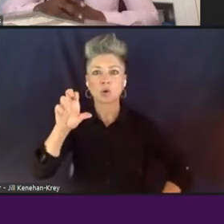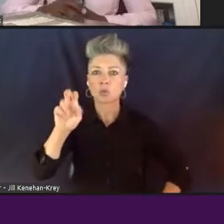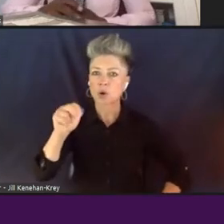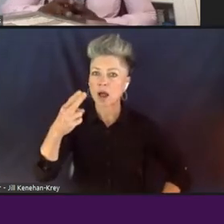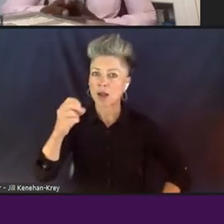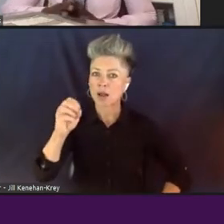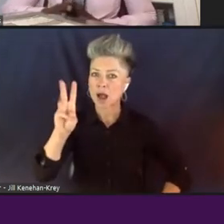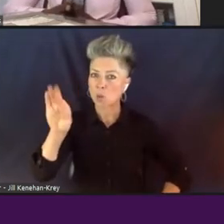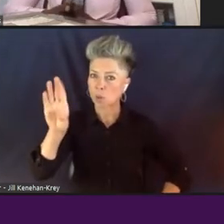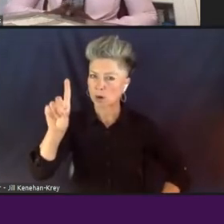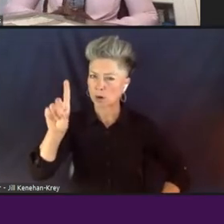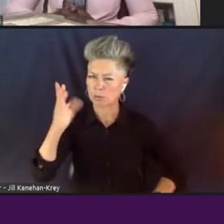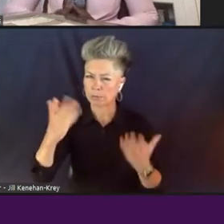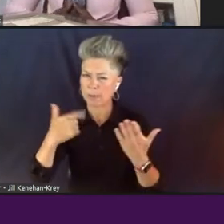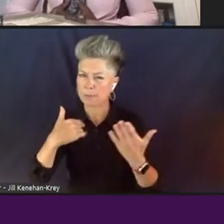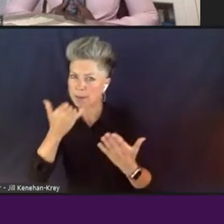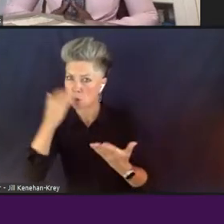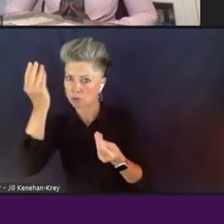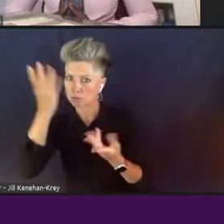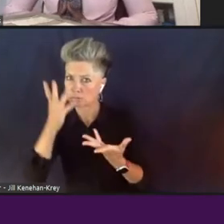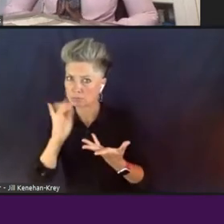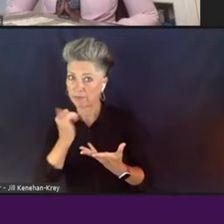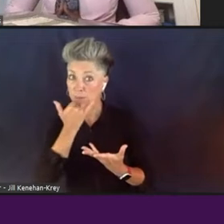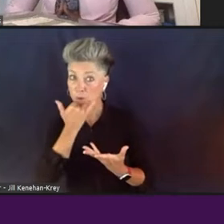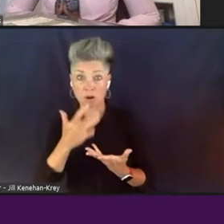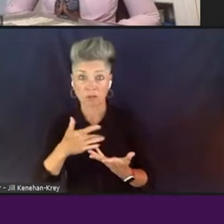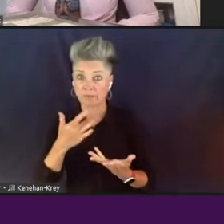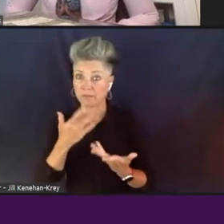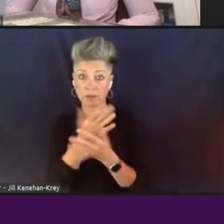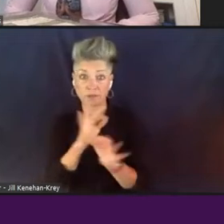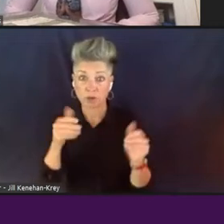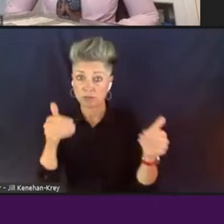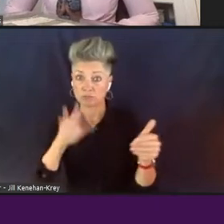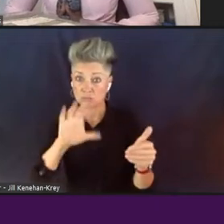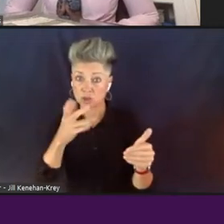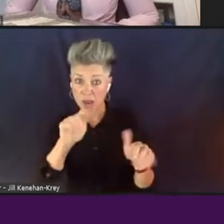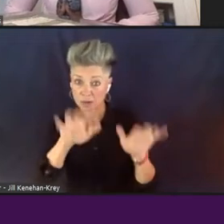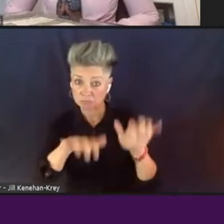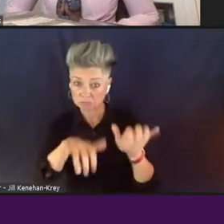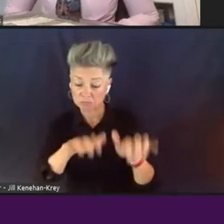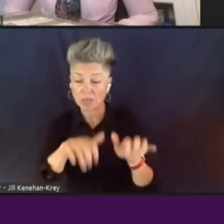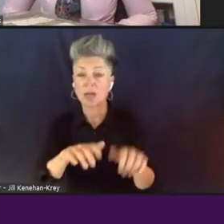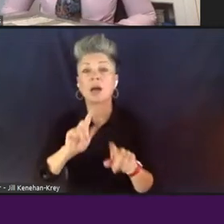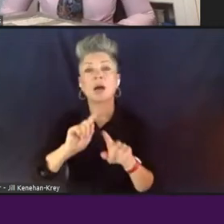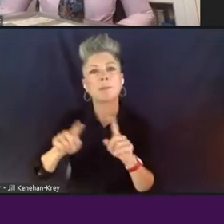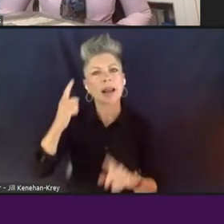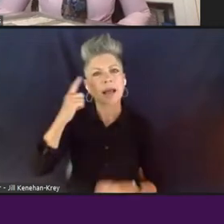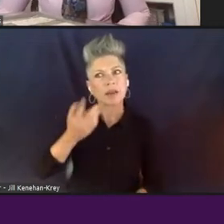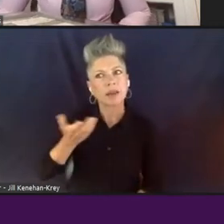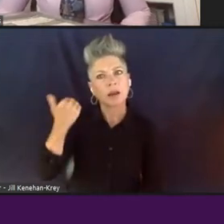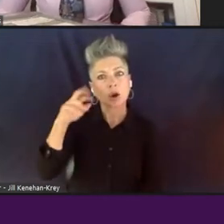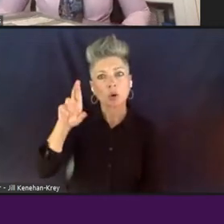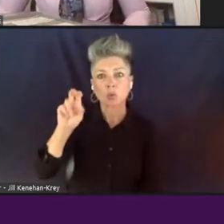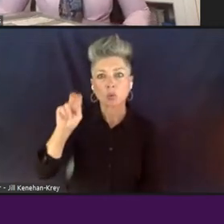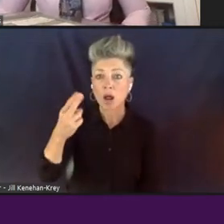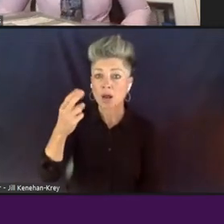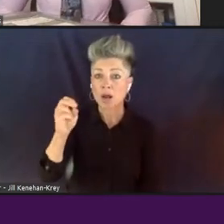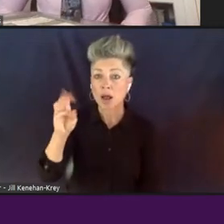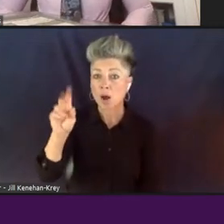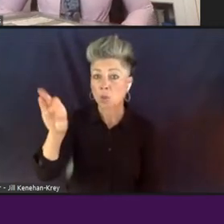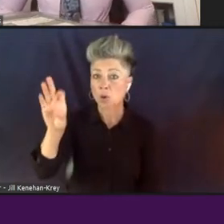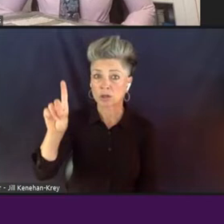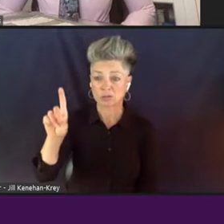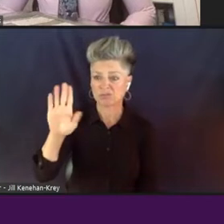correct me if I'm wrong, so please feel free to start chatting, and we'll be getting your questions later. I think it was Ron Howard who made this point that all